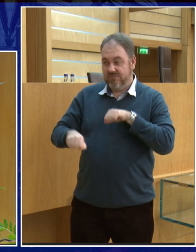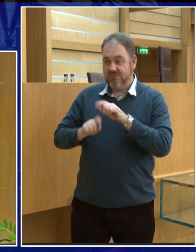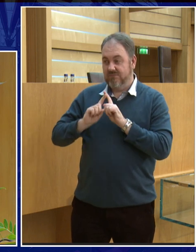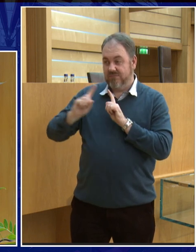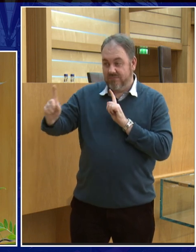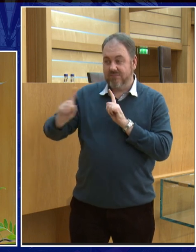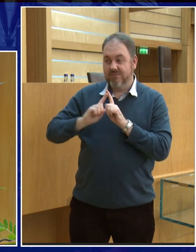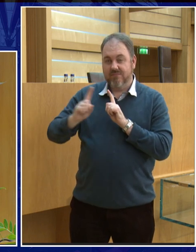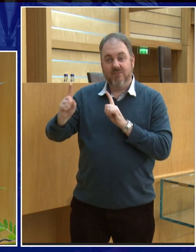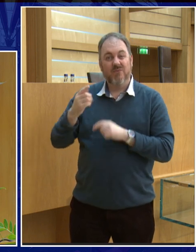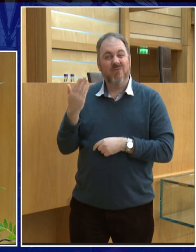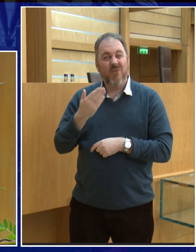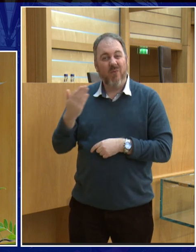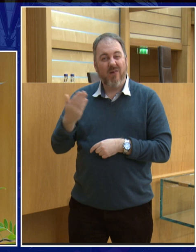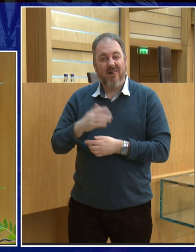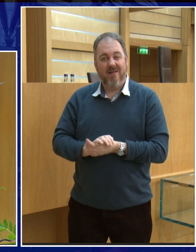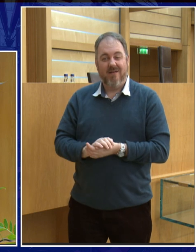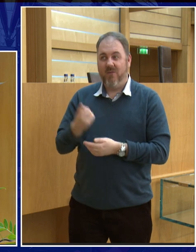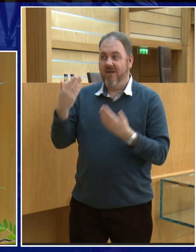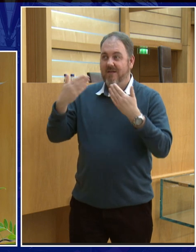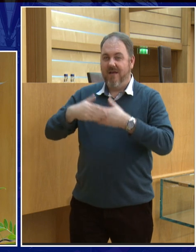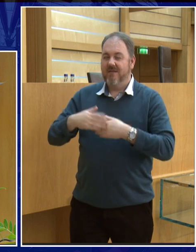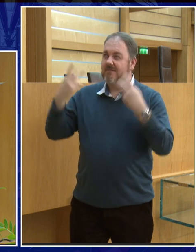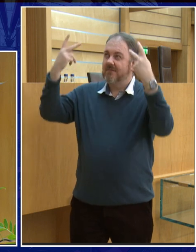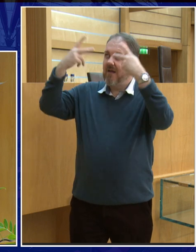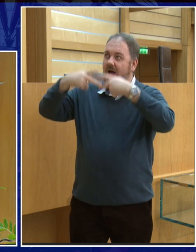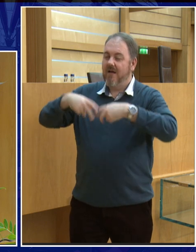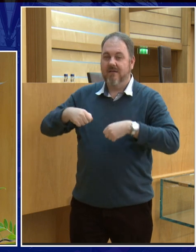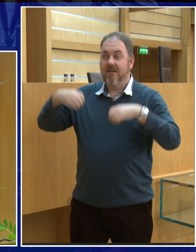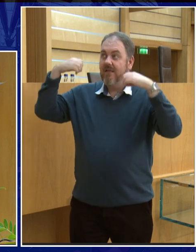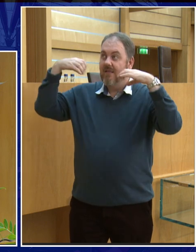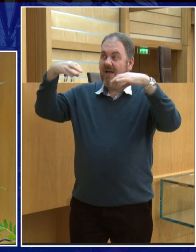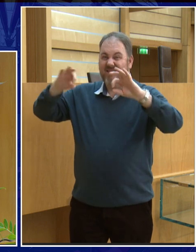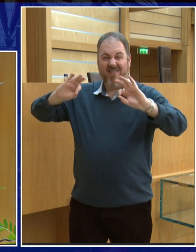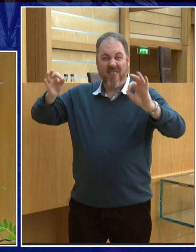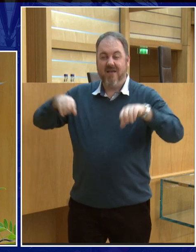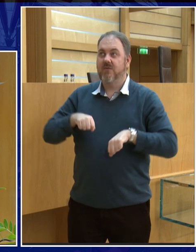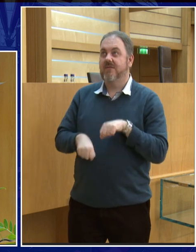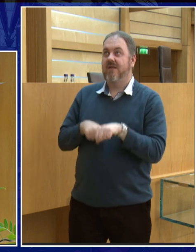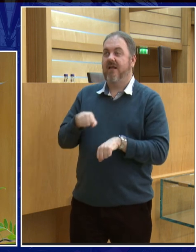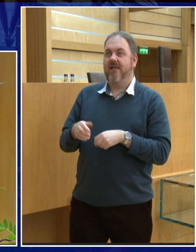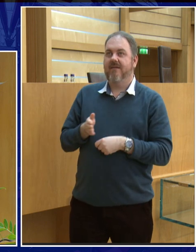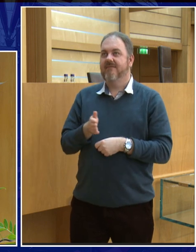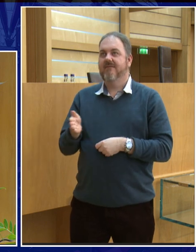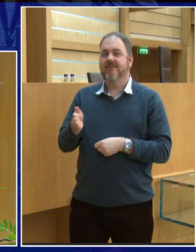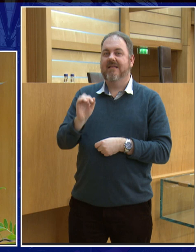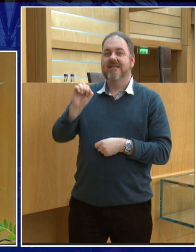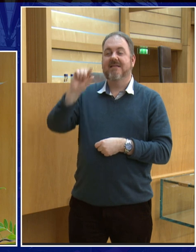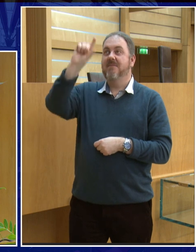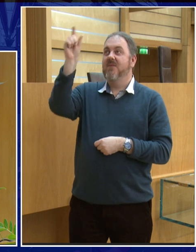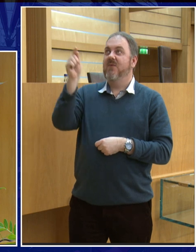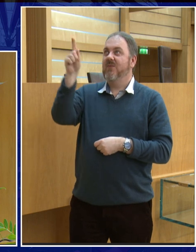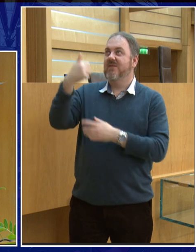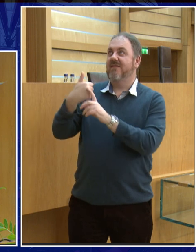school and cycle home again. And sometimes when he was cycling home, it was dark. And there were no street lights. So he'd cycling across. And the moon was his friend.